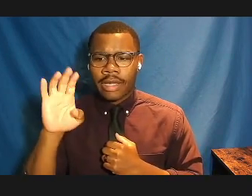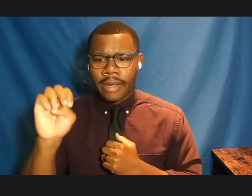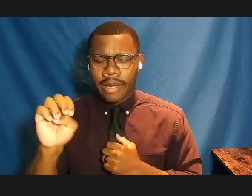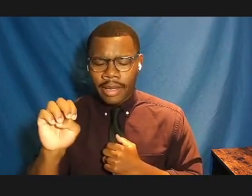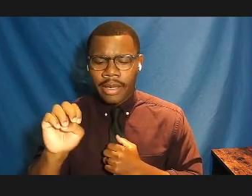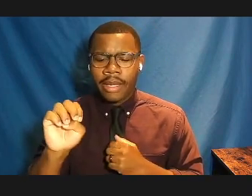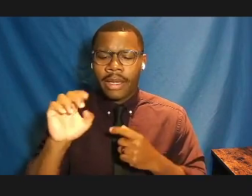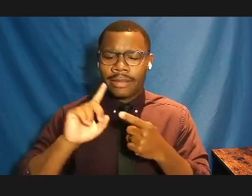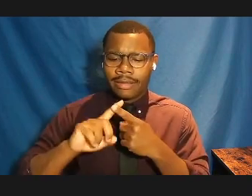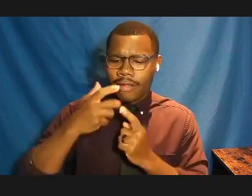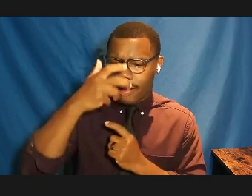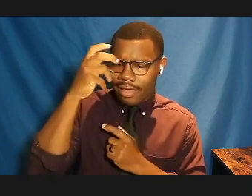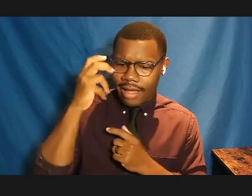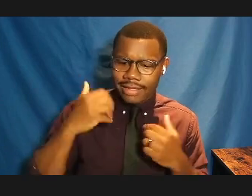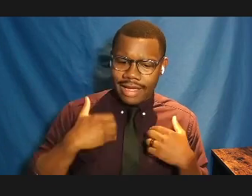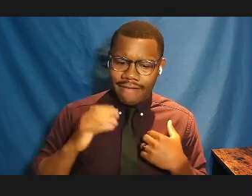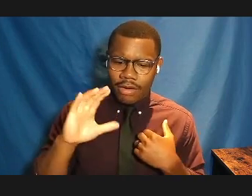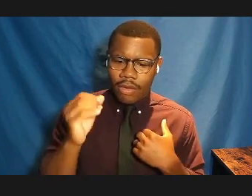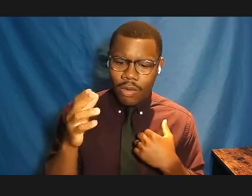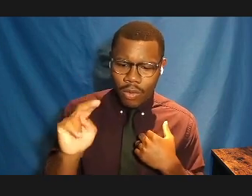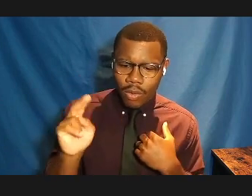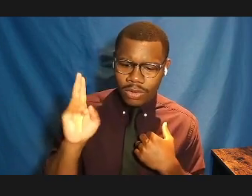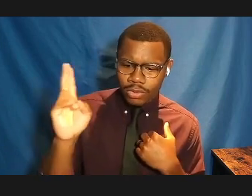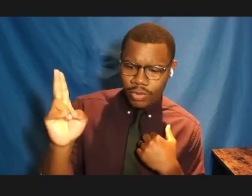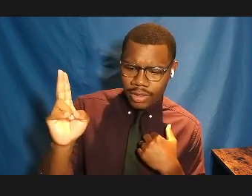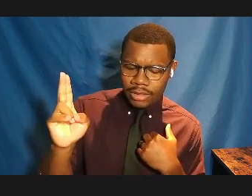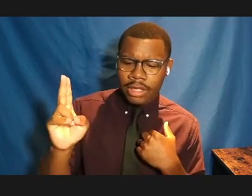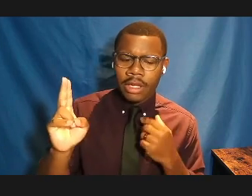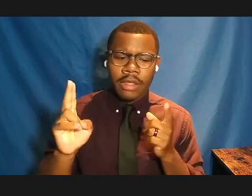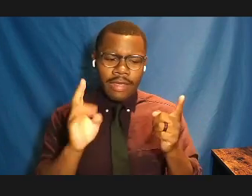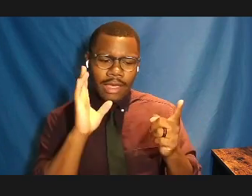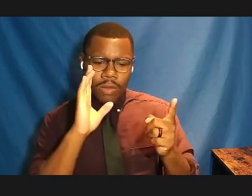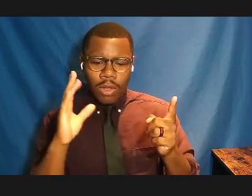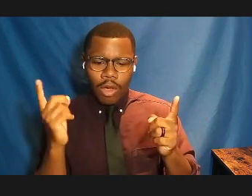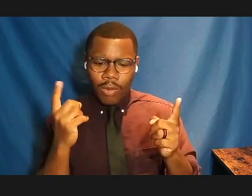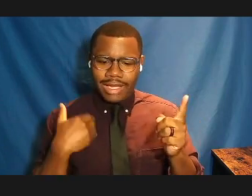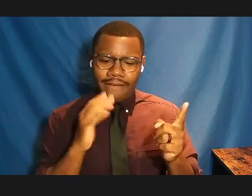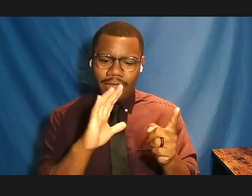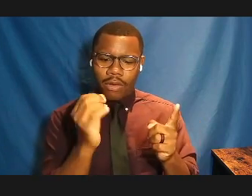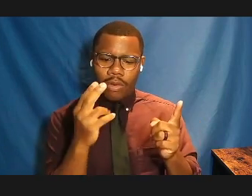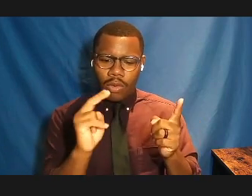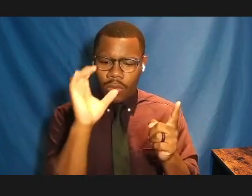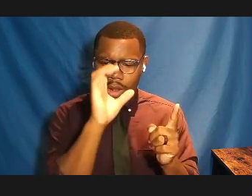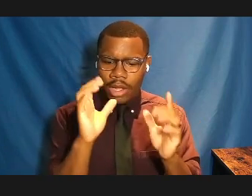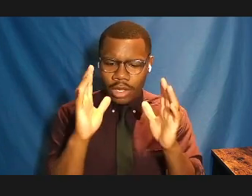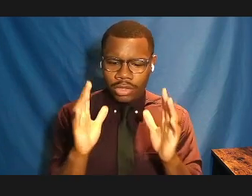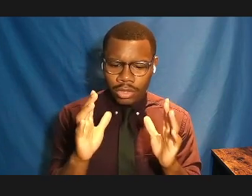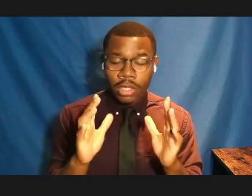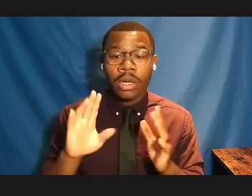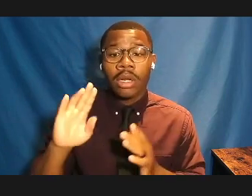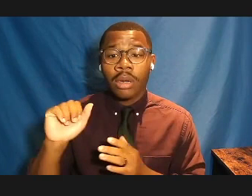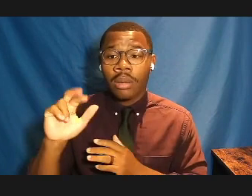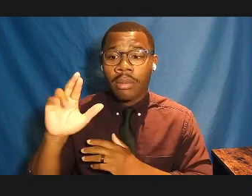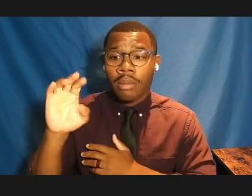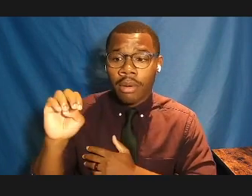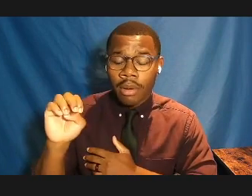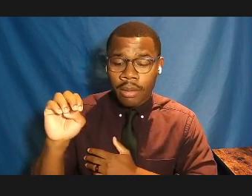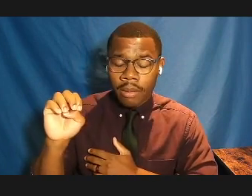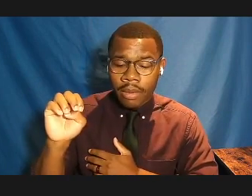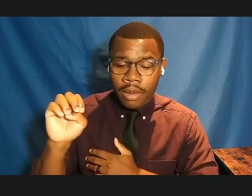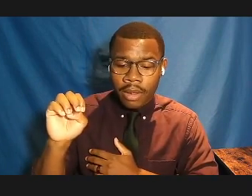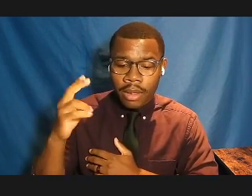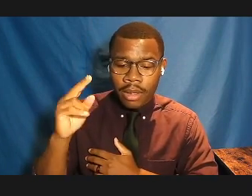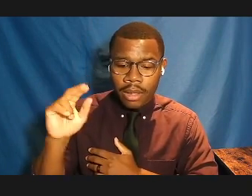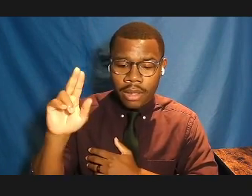the hunt will always glorify the hunter, end quote. Tulane art historian Barbara Mundy's Nahuatl archival research shows that Cortez